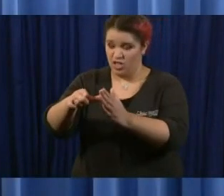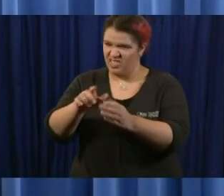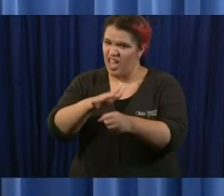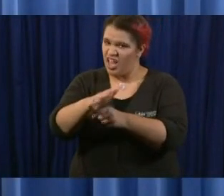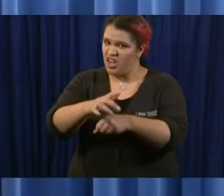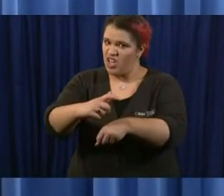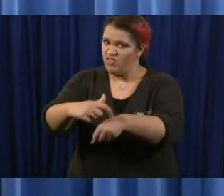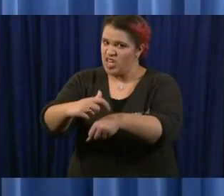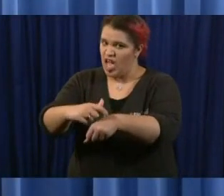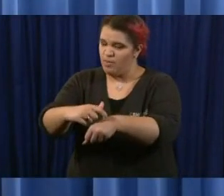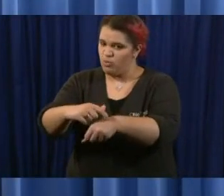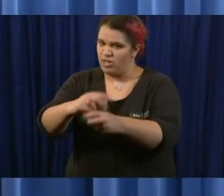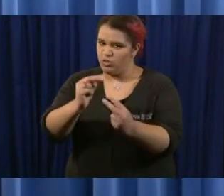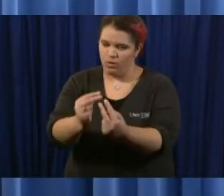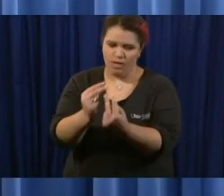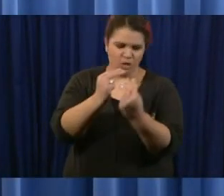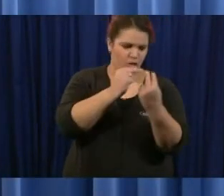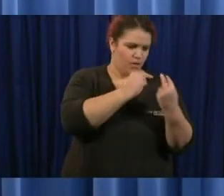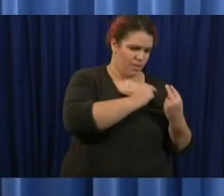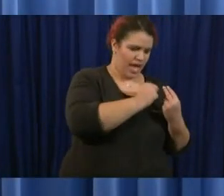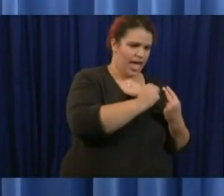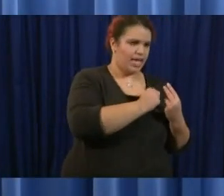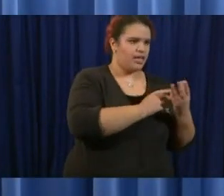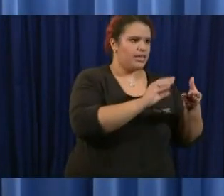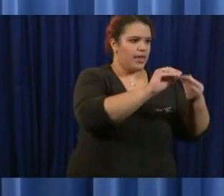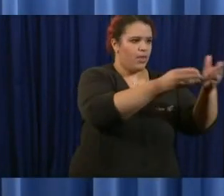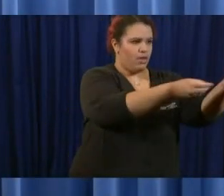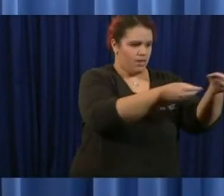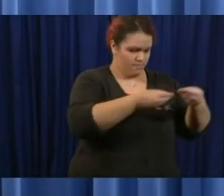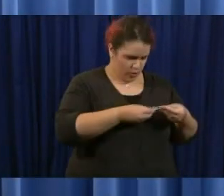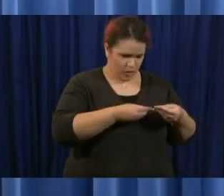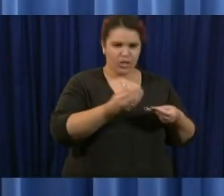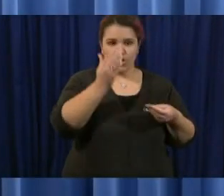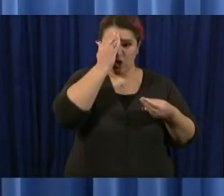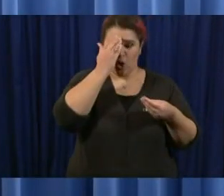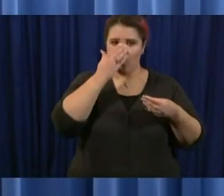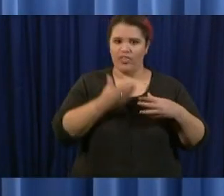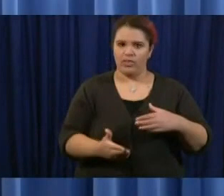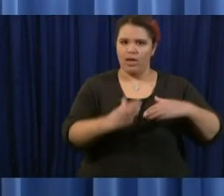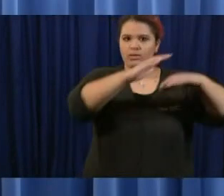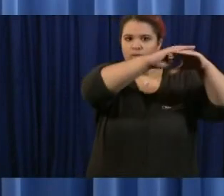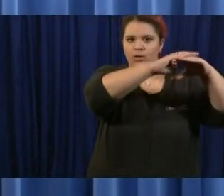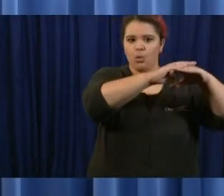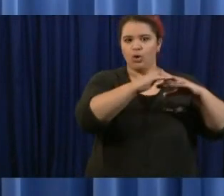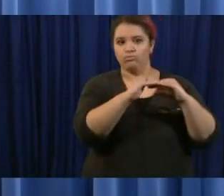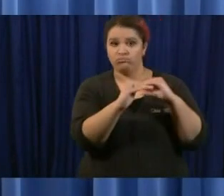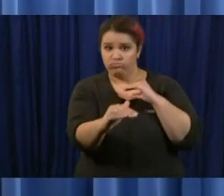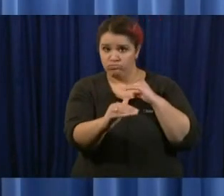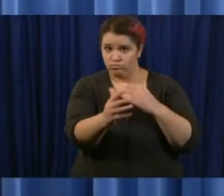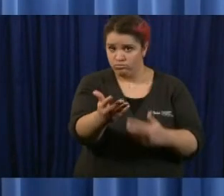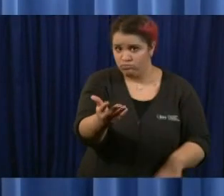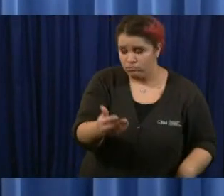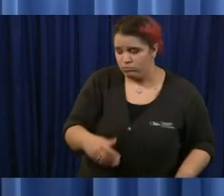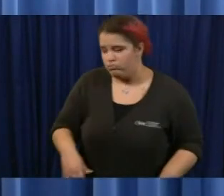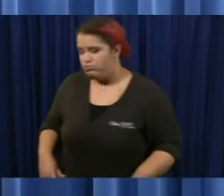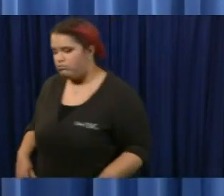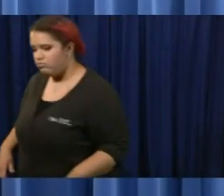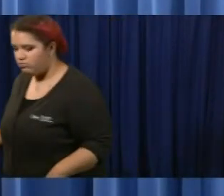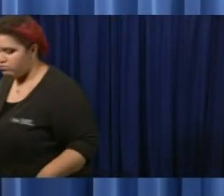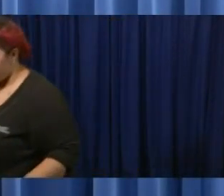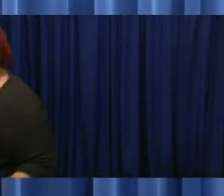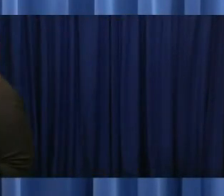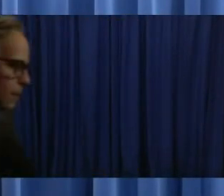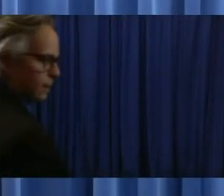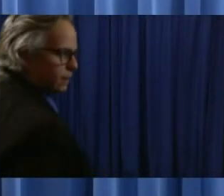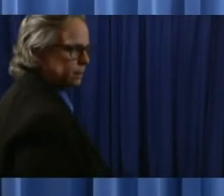changes we're imposing they're going to be layered in the ones we announced but but we're you know